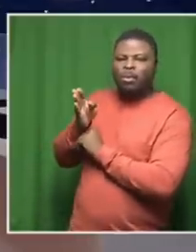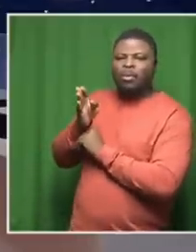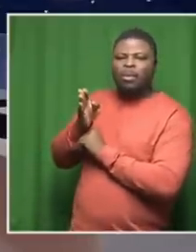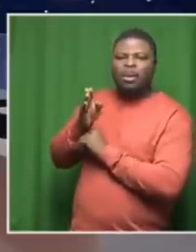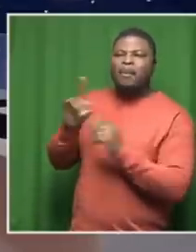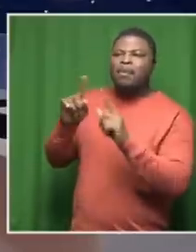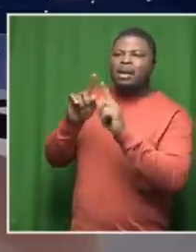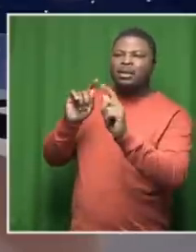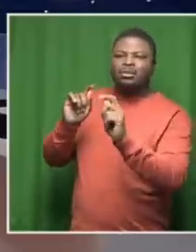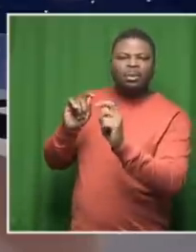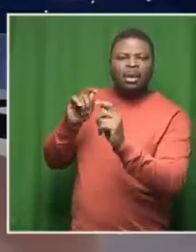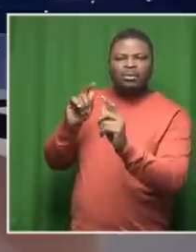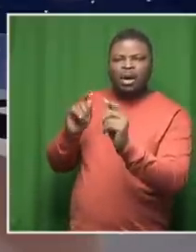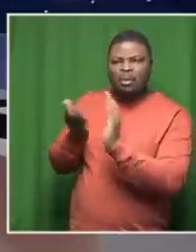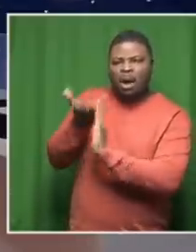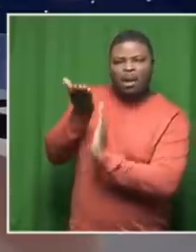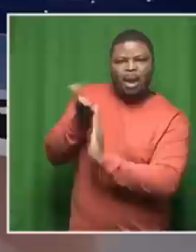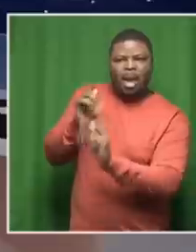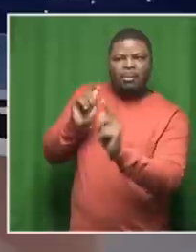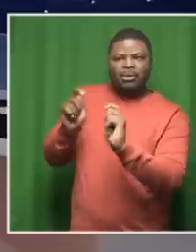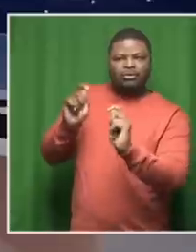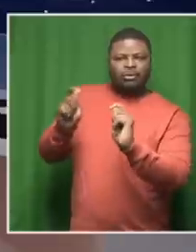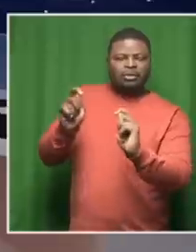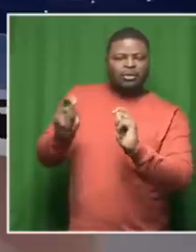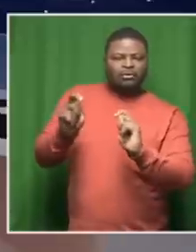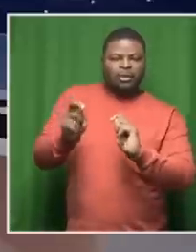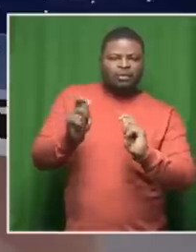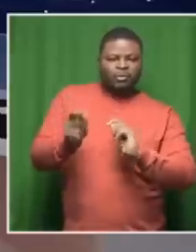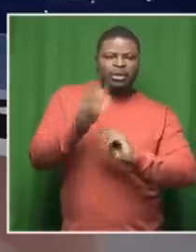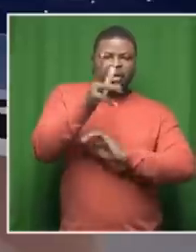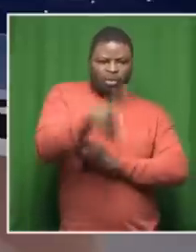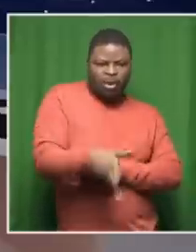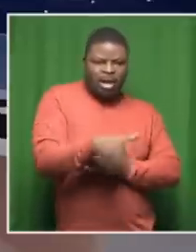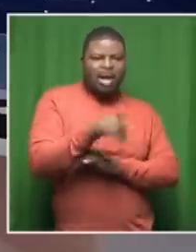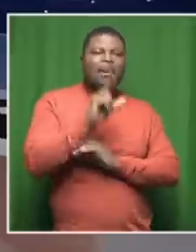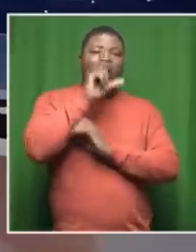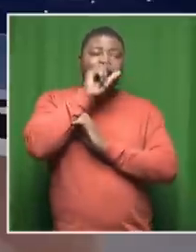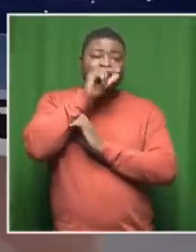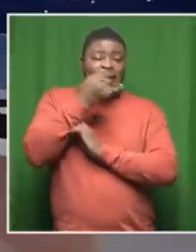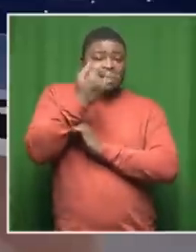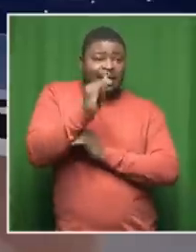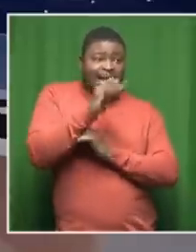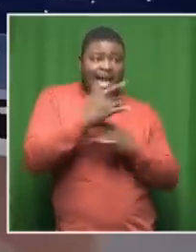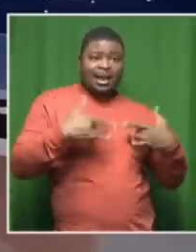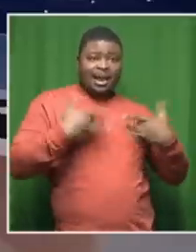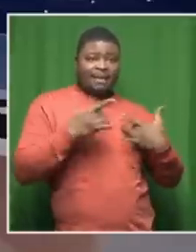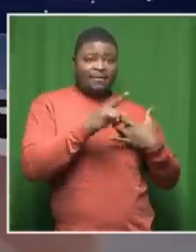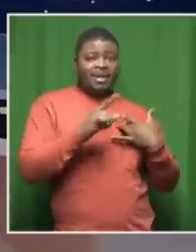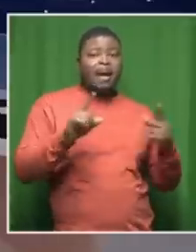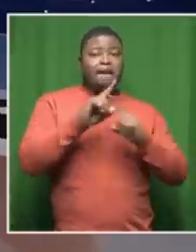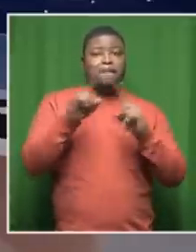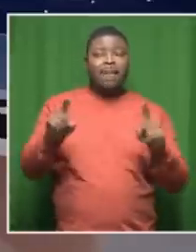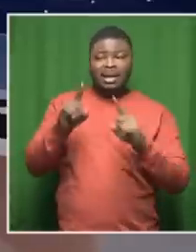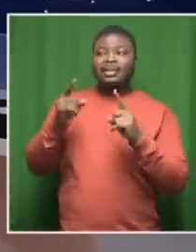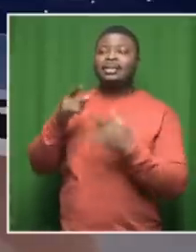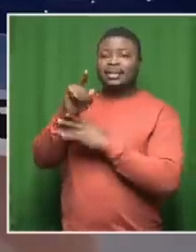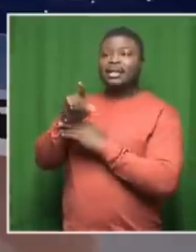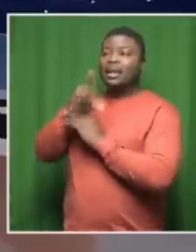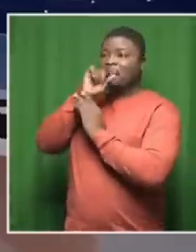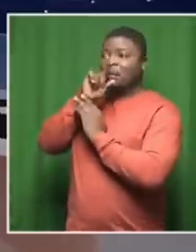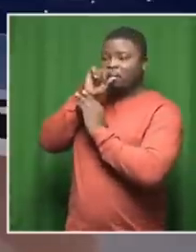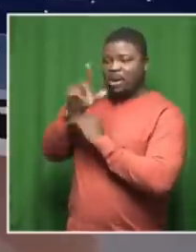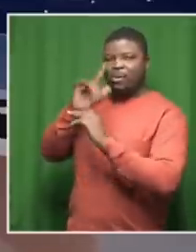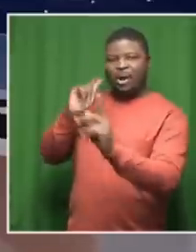i think slowly slowly it's going to disappear a little bird anyway for now the birdie survives on the phone he's surviving but not not much longer he's an